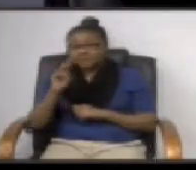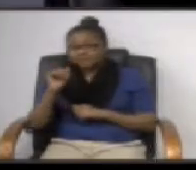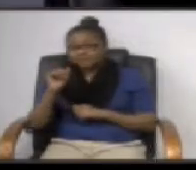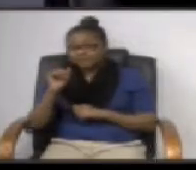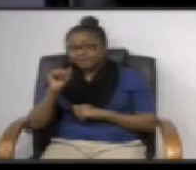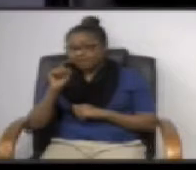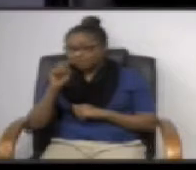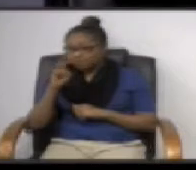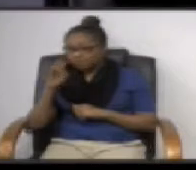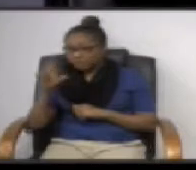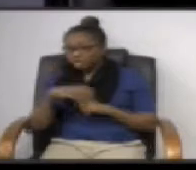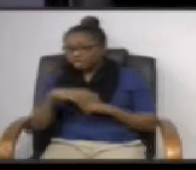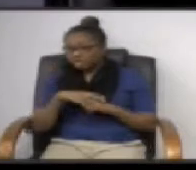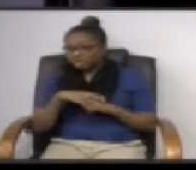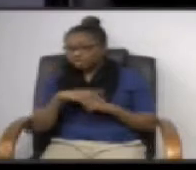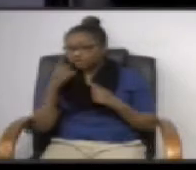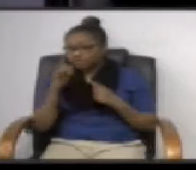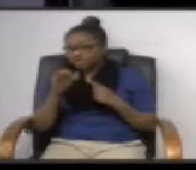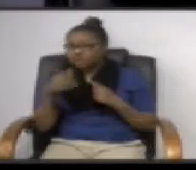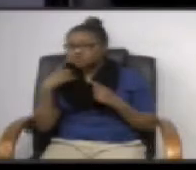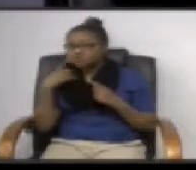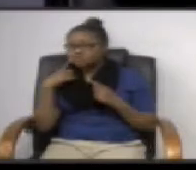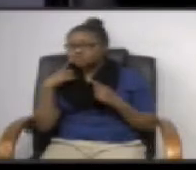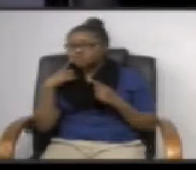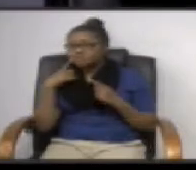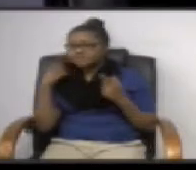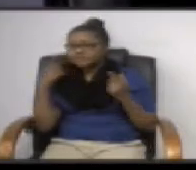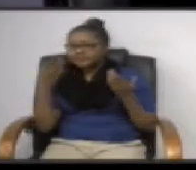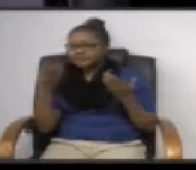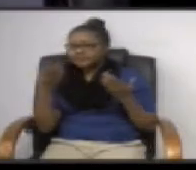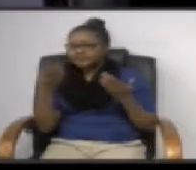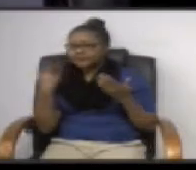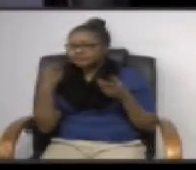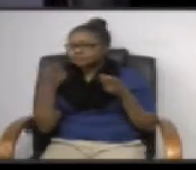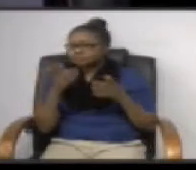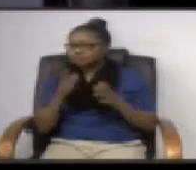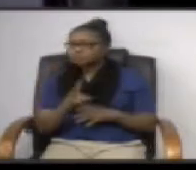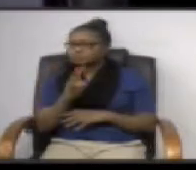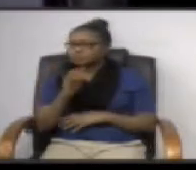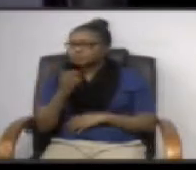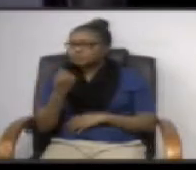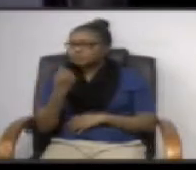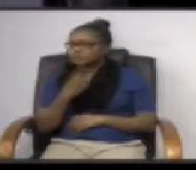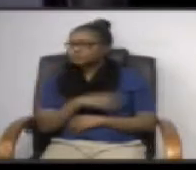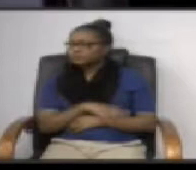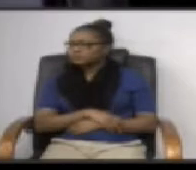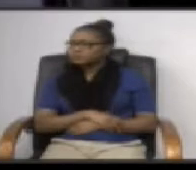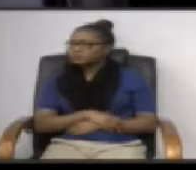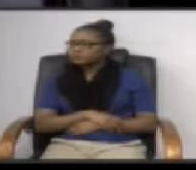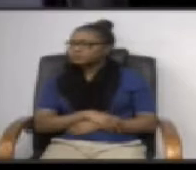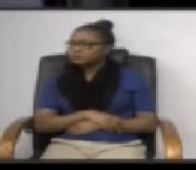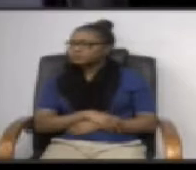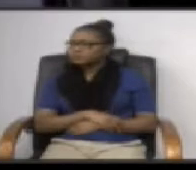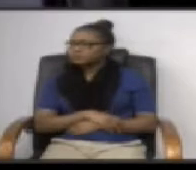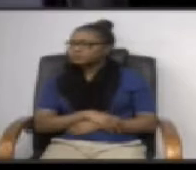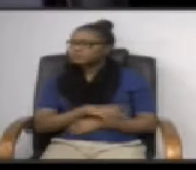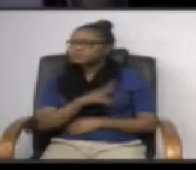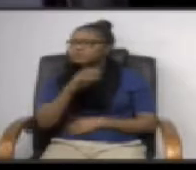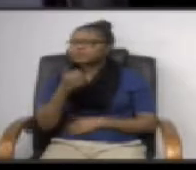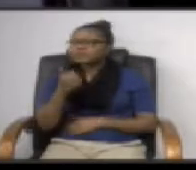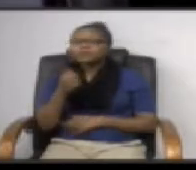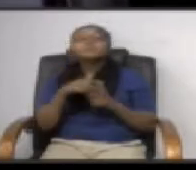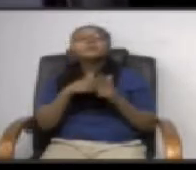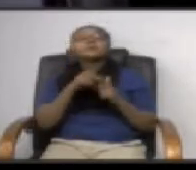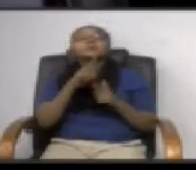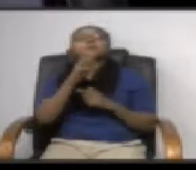this agreement with milestone is something that happened with the past administration 2011 2011 well 2010 but then